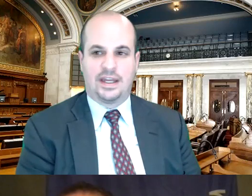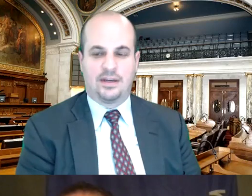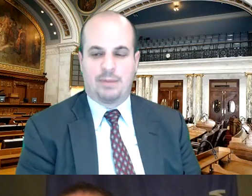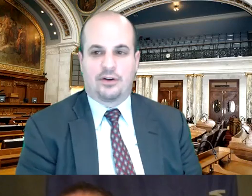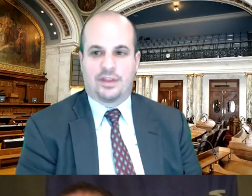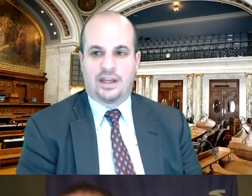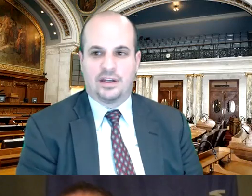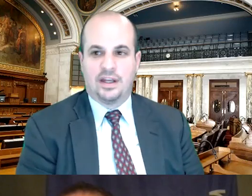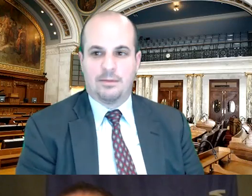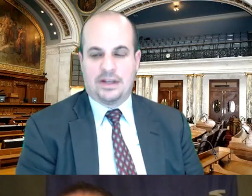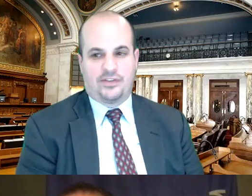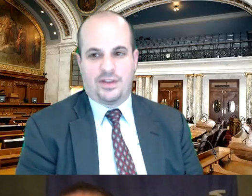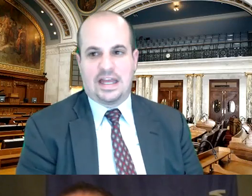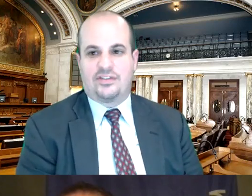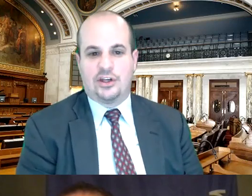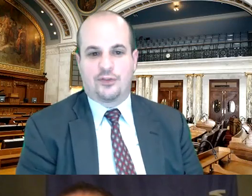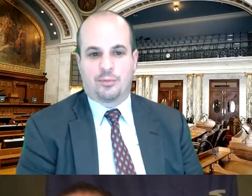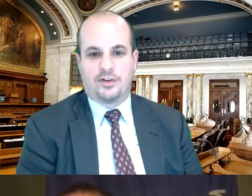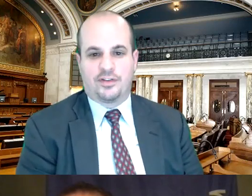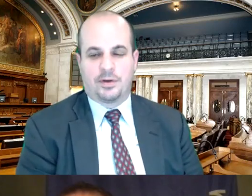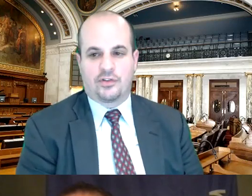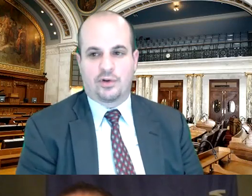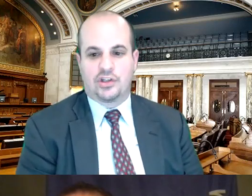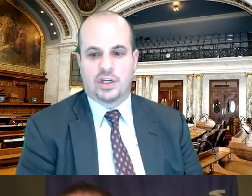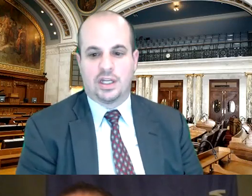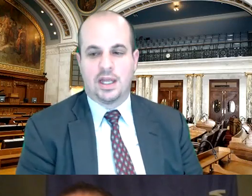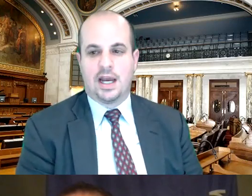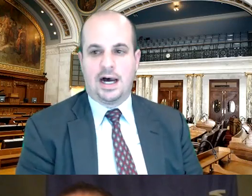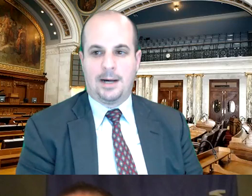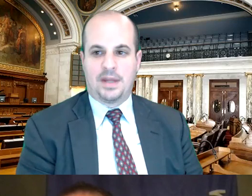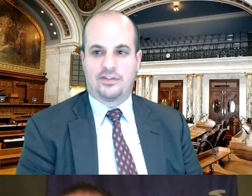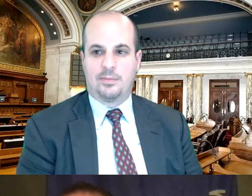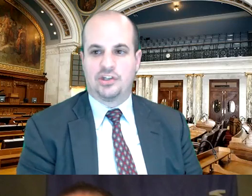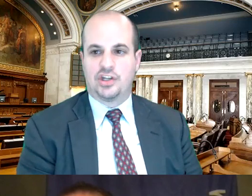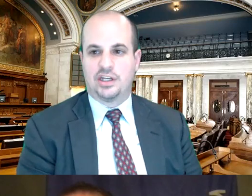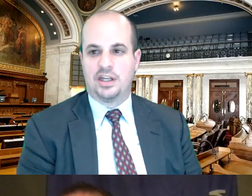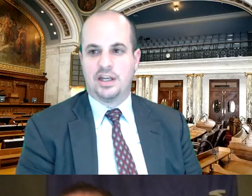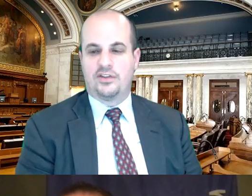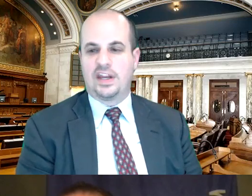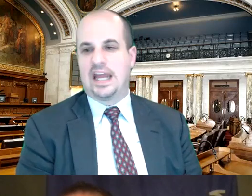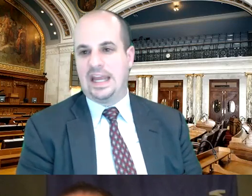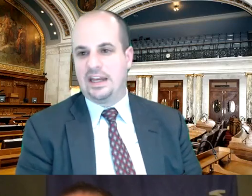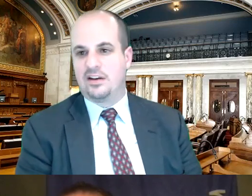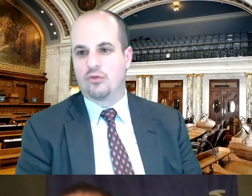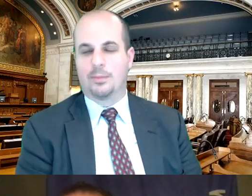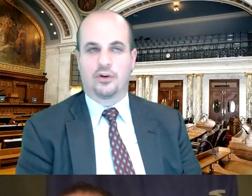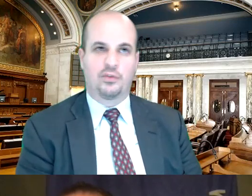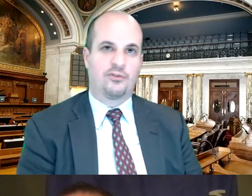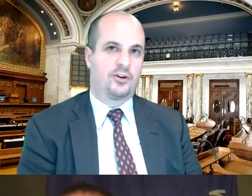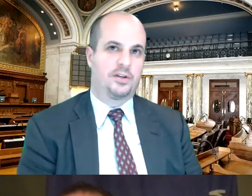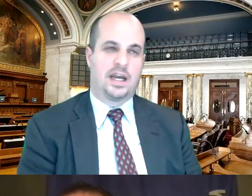handled that better than basically the last year of the previous administration um not to mention state aid